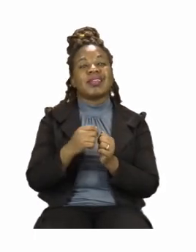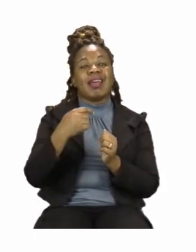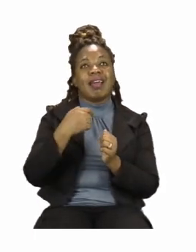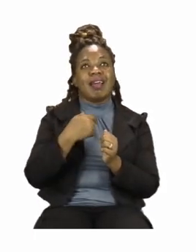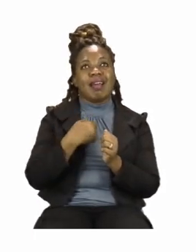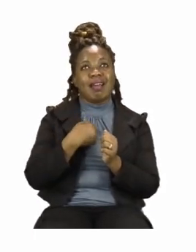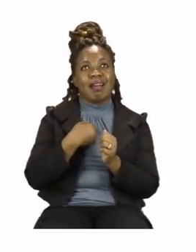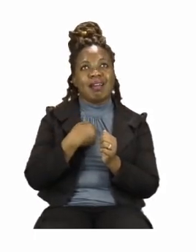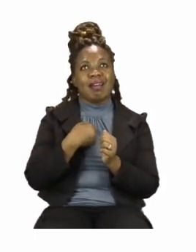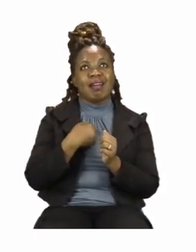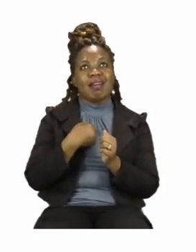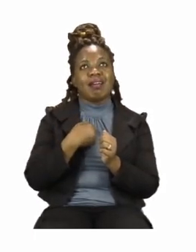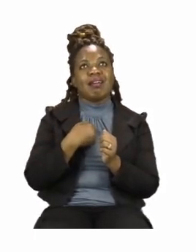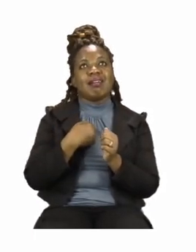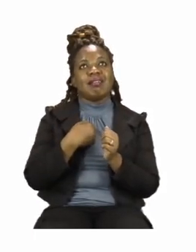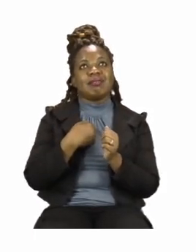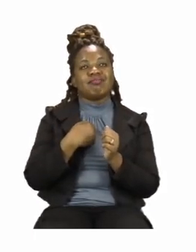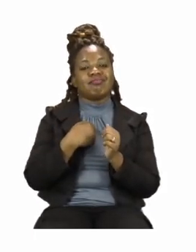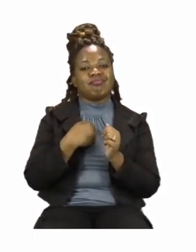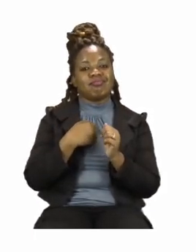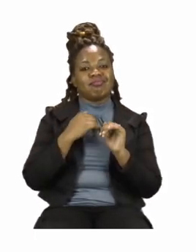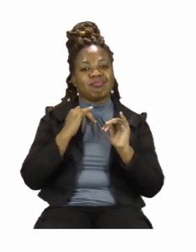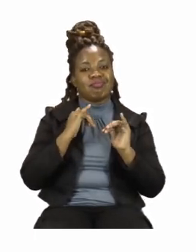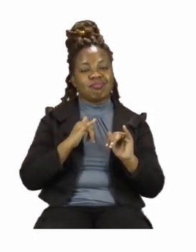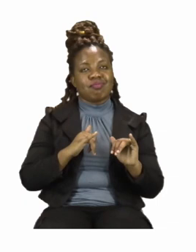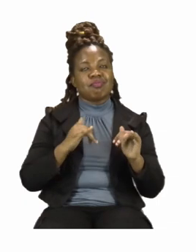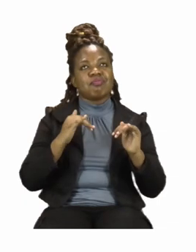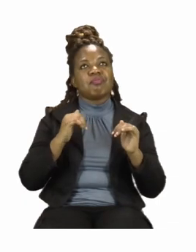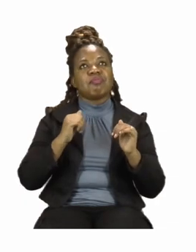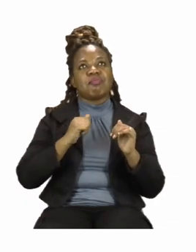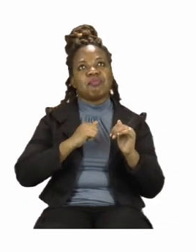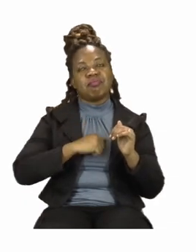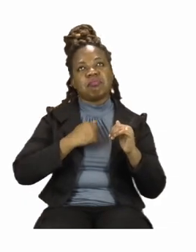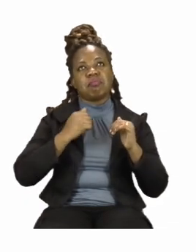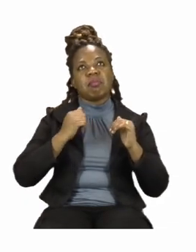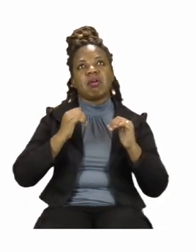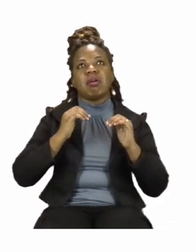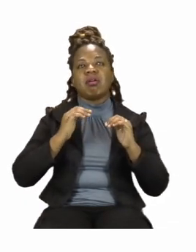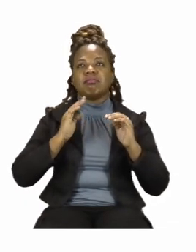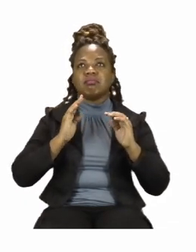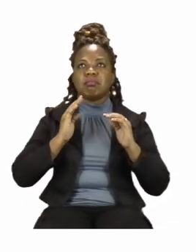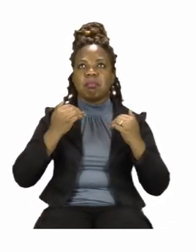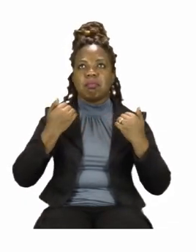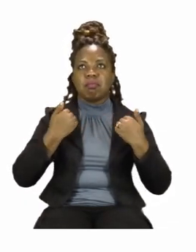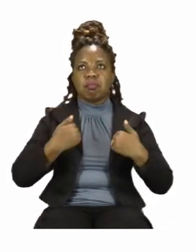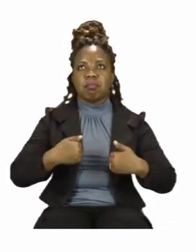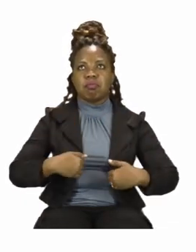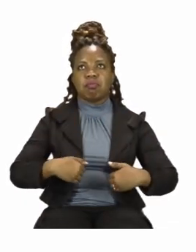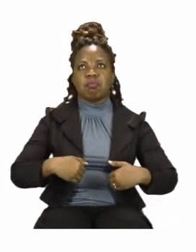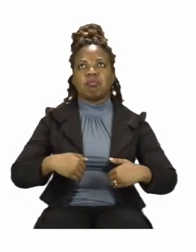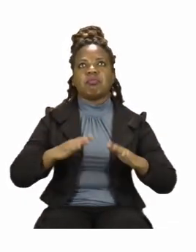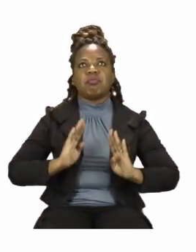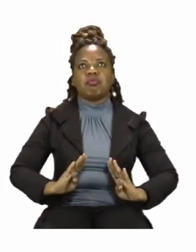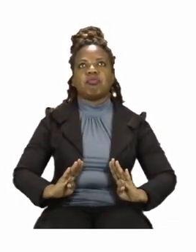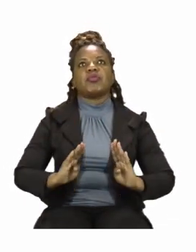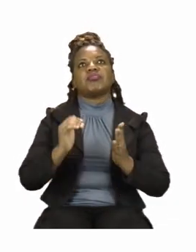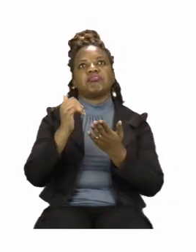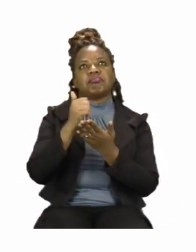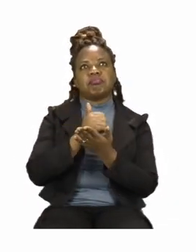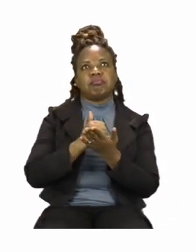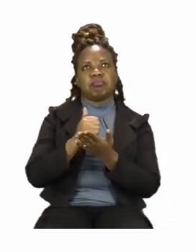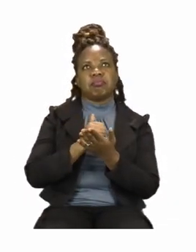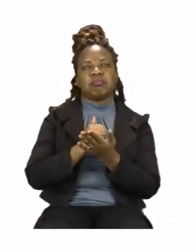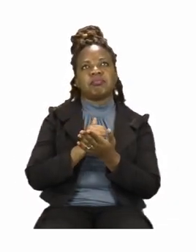clean. I wash my face. I brush my teeth. I comb the knots